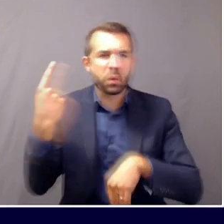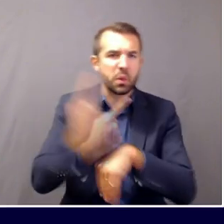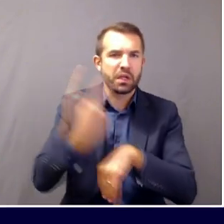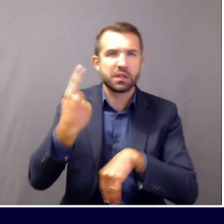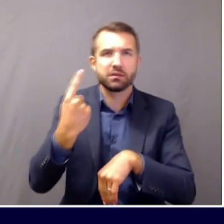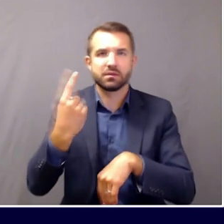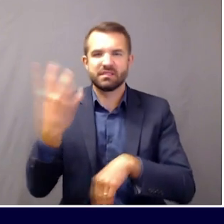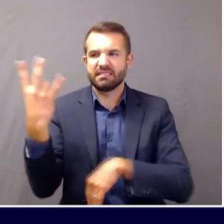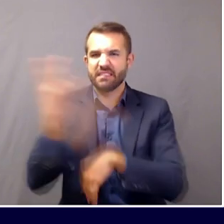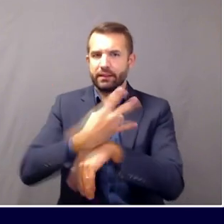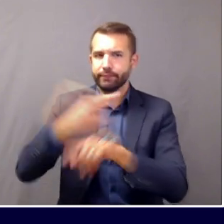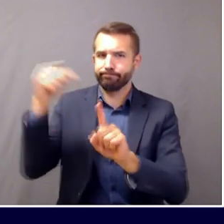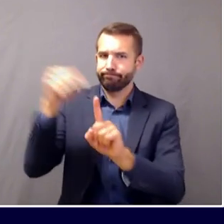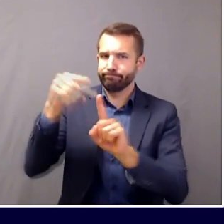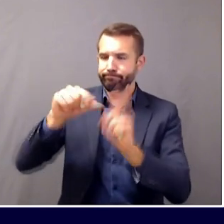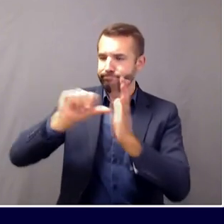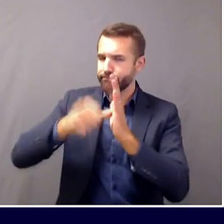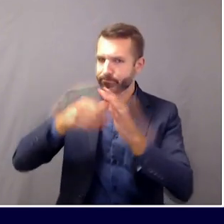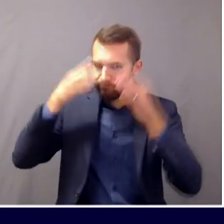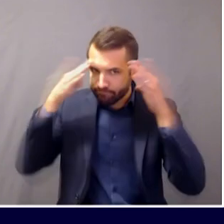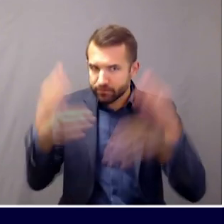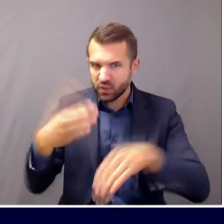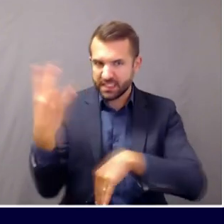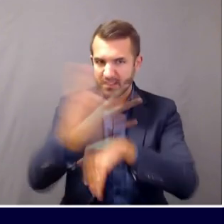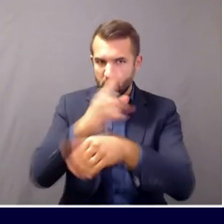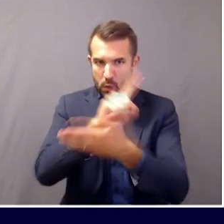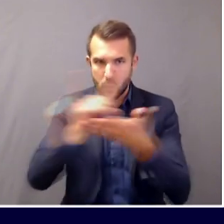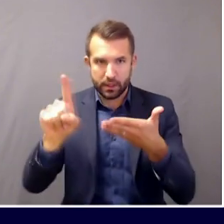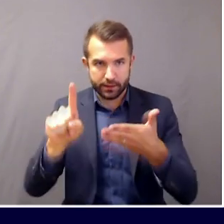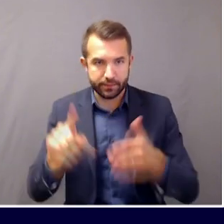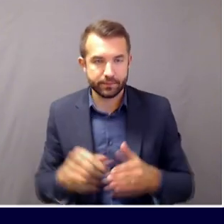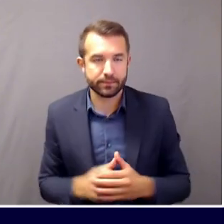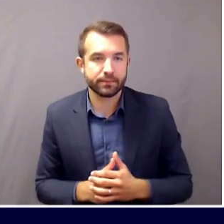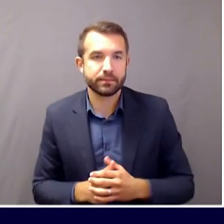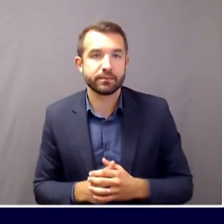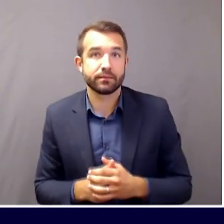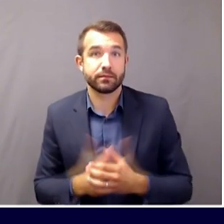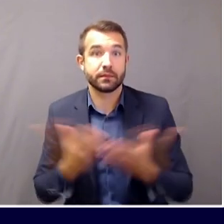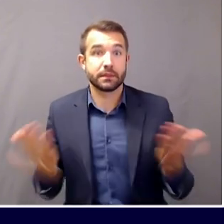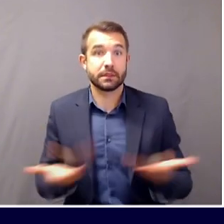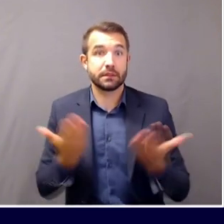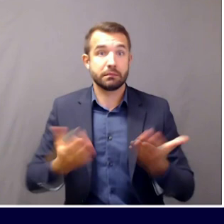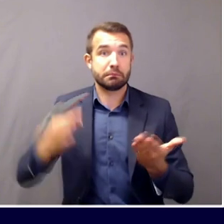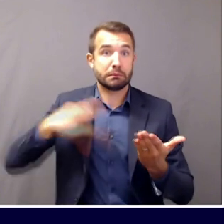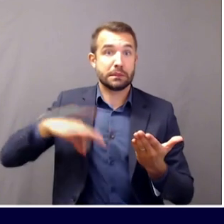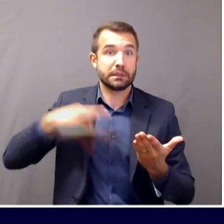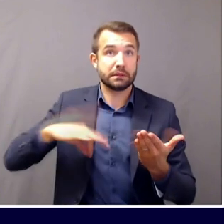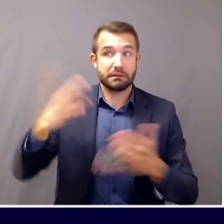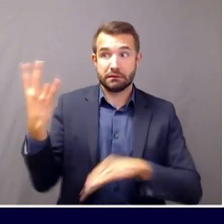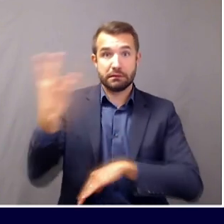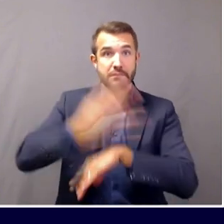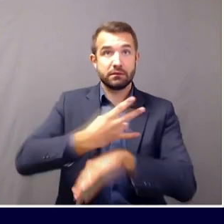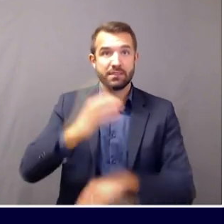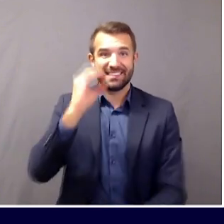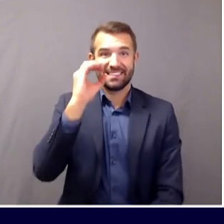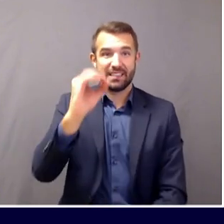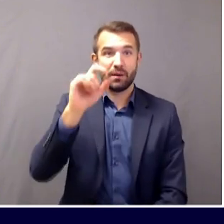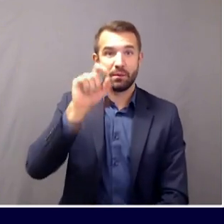seven-day average number. That number in Maine right now is 0.73%.